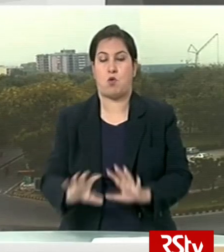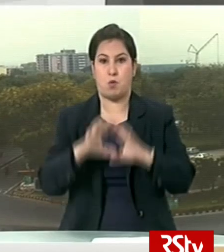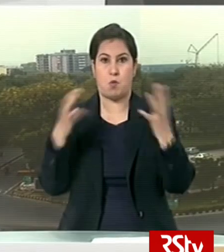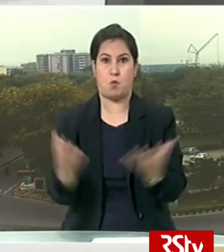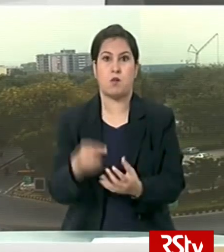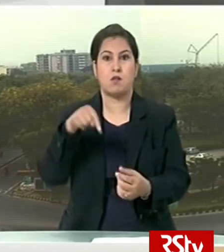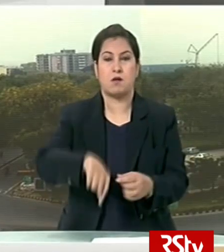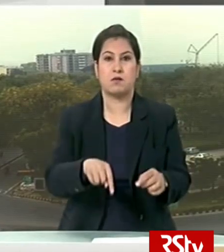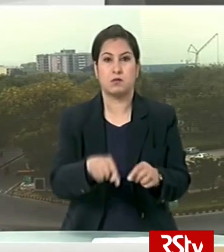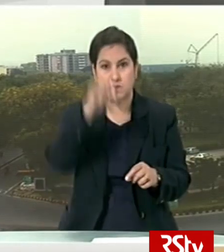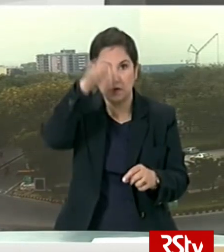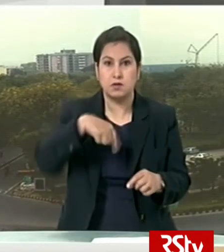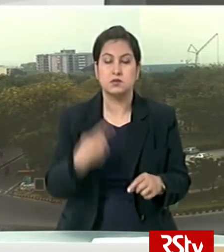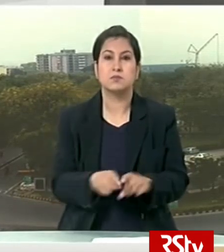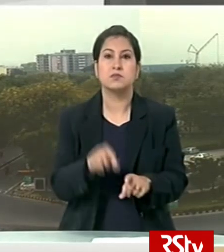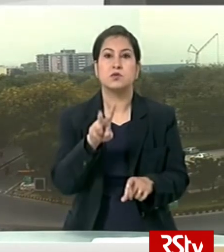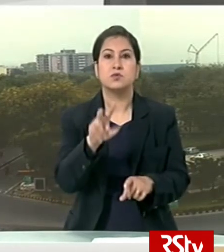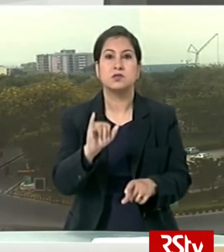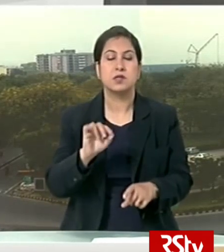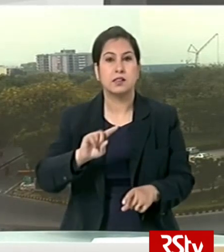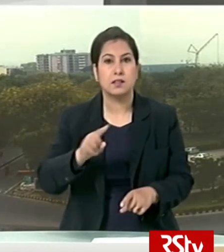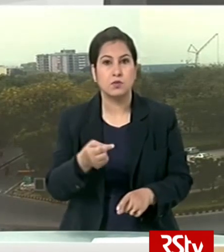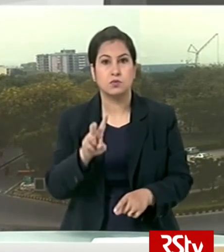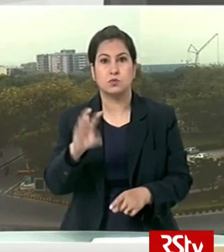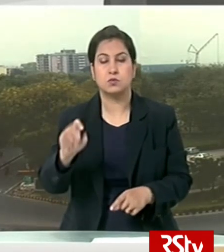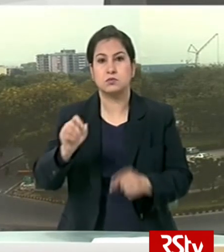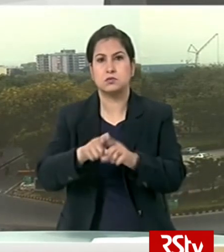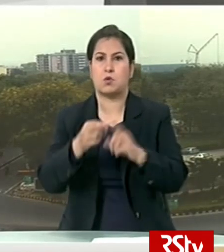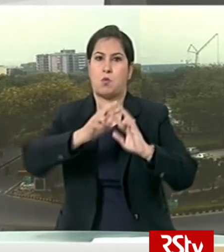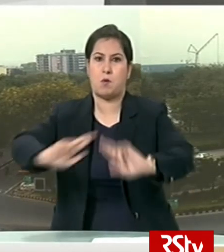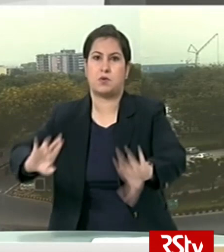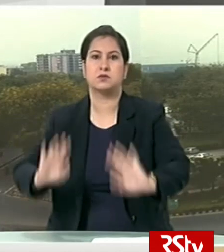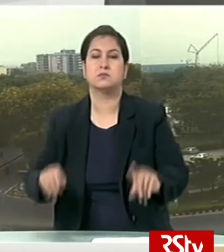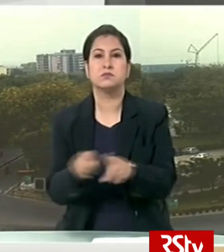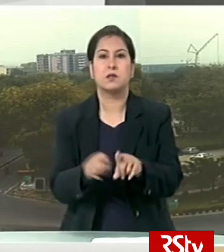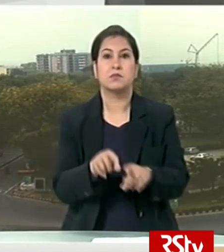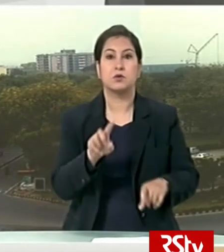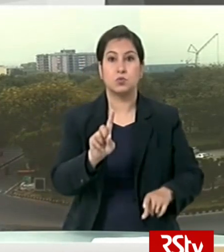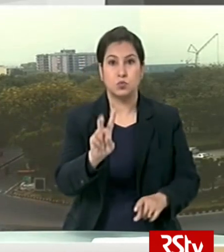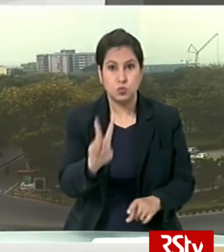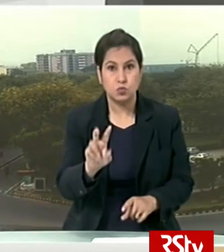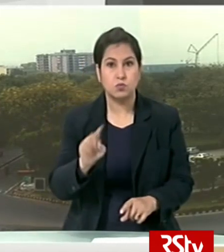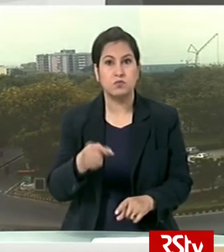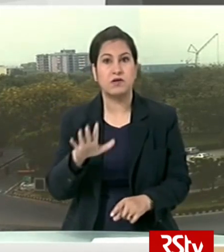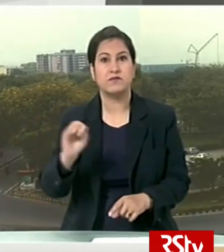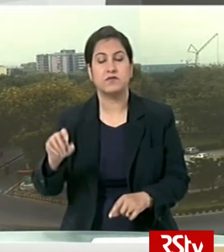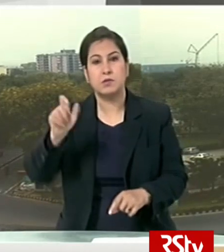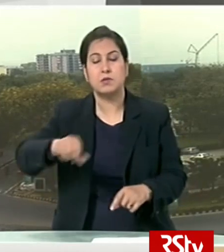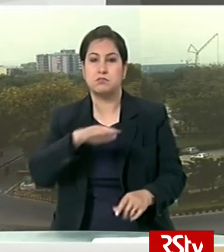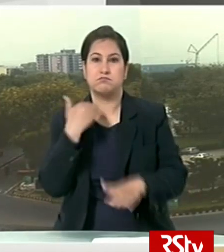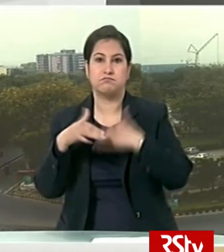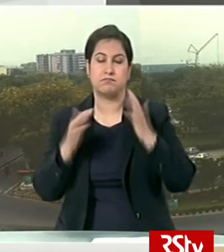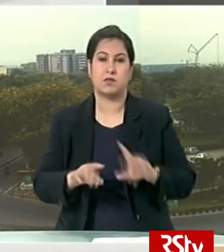26 200 patients cured and discharged with over 2500 fatalities